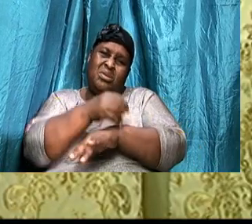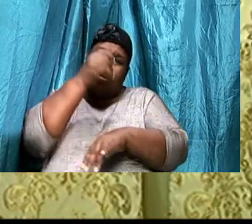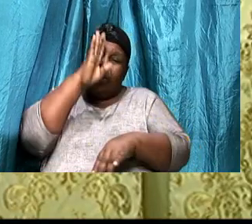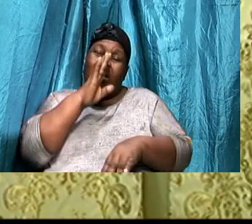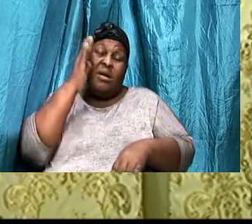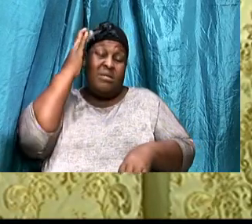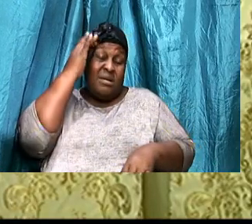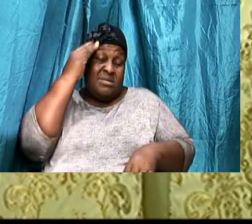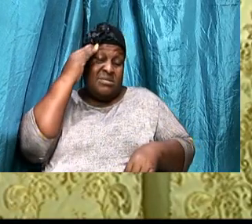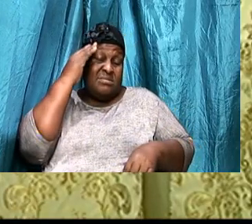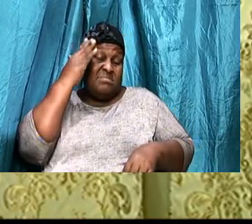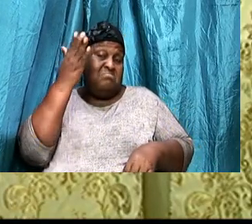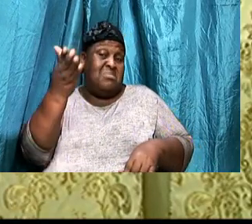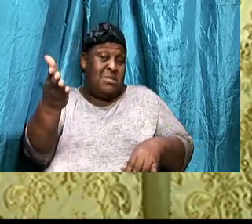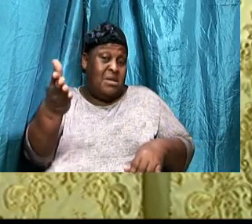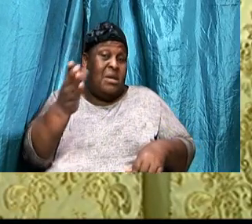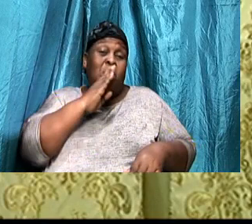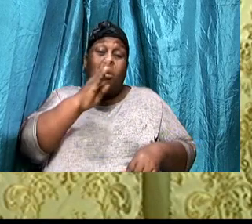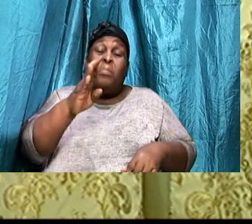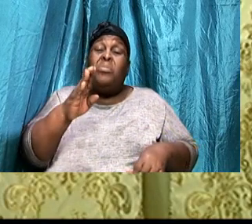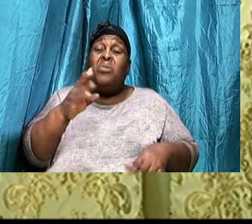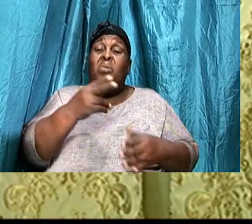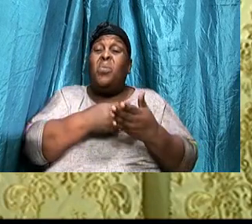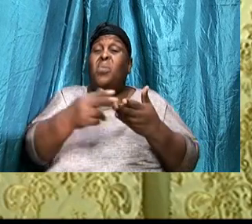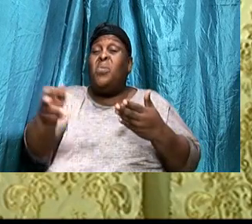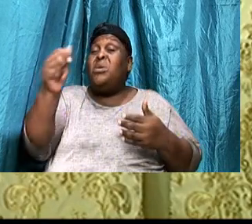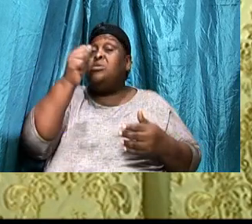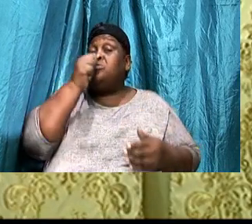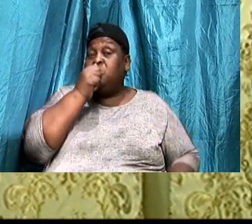Them to be holy, And sacred,